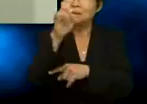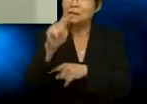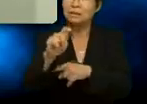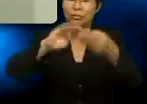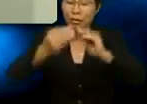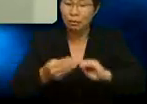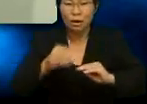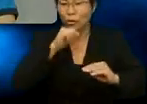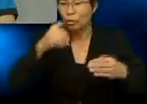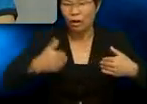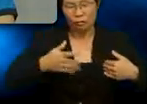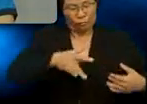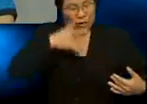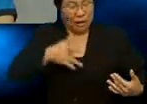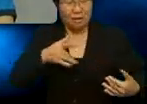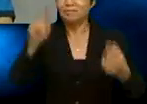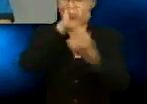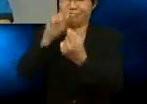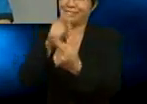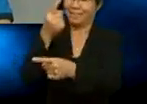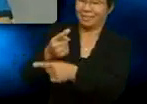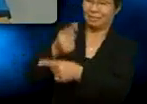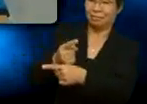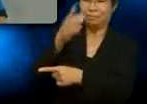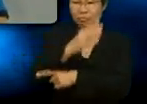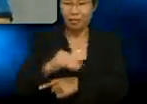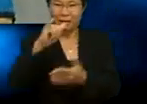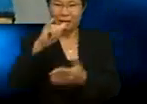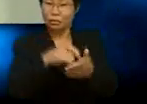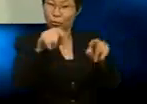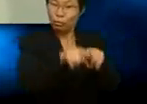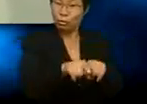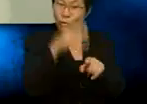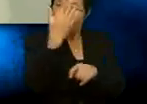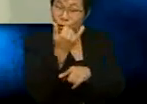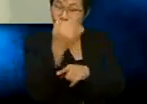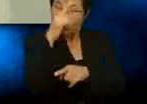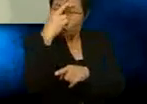Exactly. And that is also the reason why you came into my world.